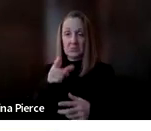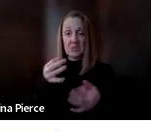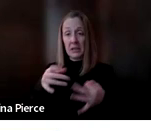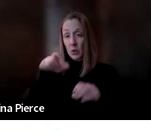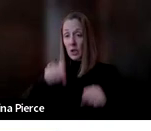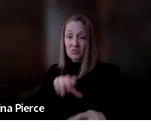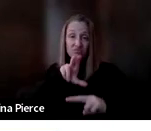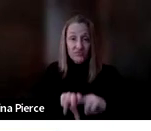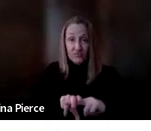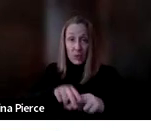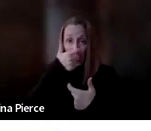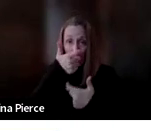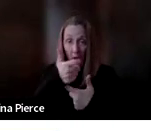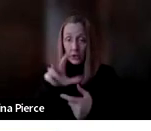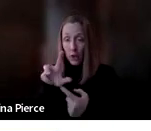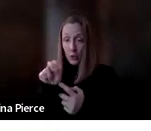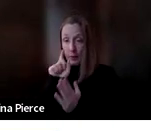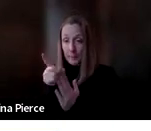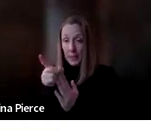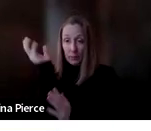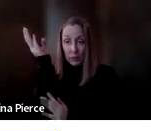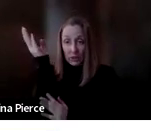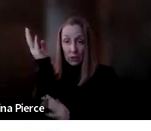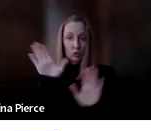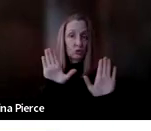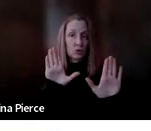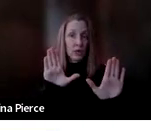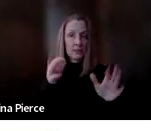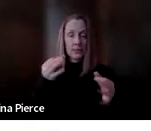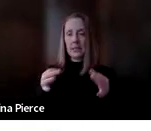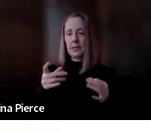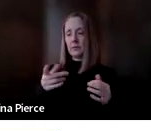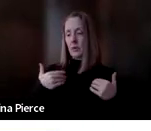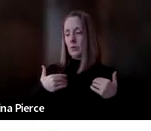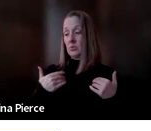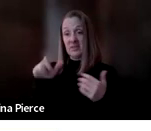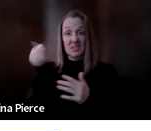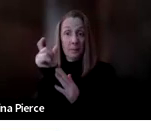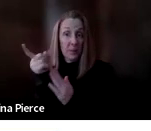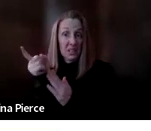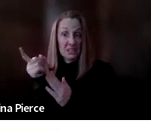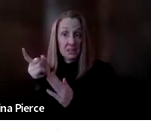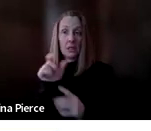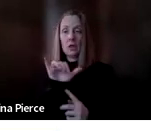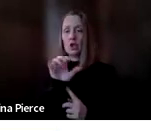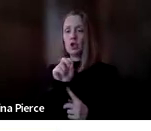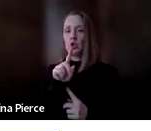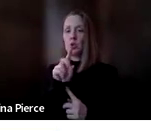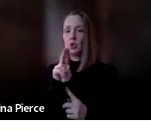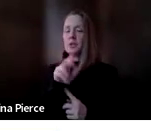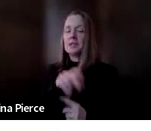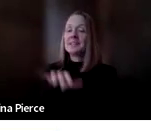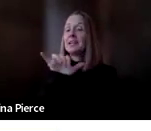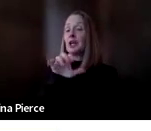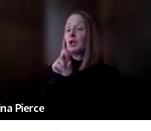and watch a 30 minute presentation. Great. If you only have 10 minutes, we're on YouTube and YouTube will remember where you're at when you come back to it next